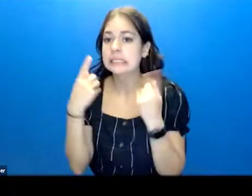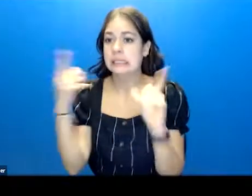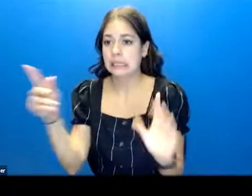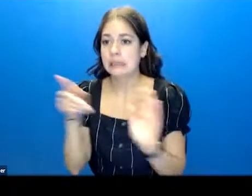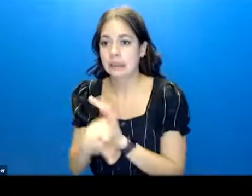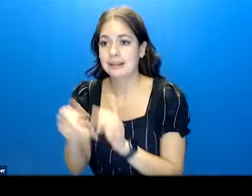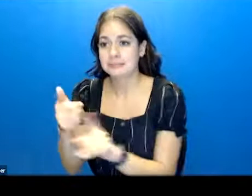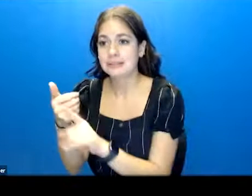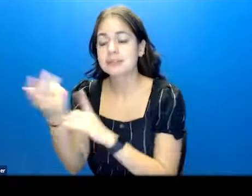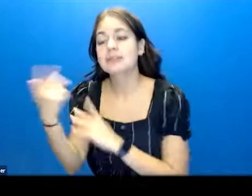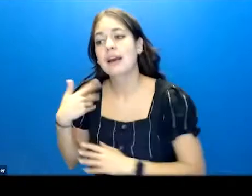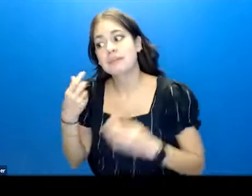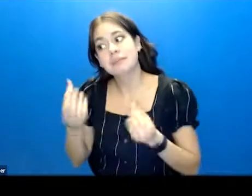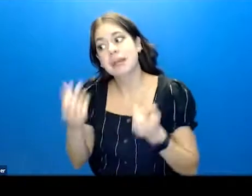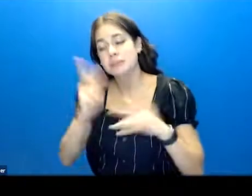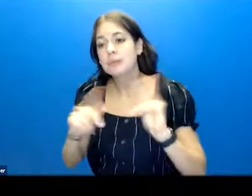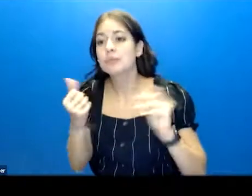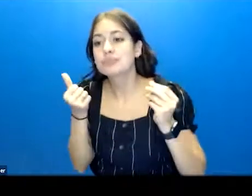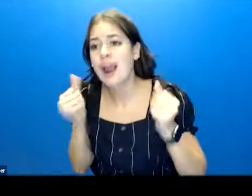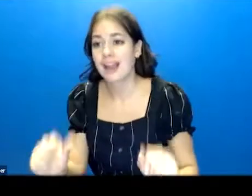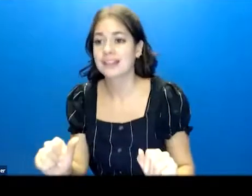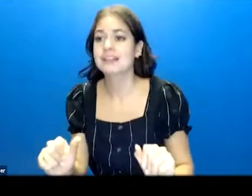multiple folks attempt suicide.